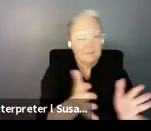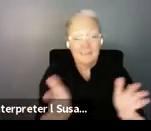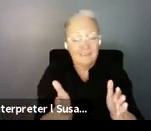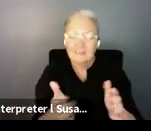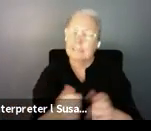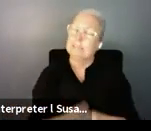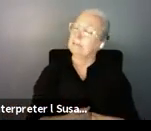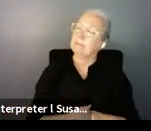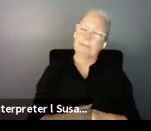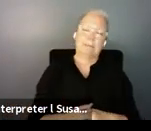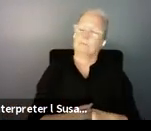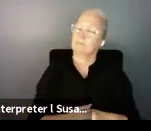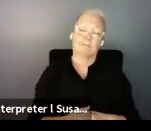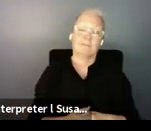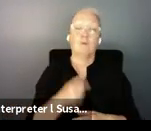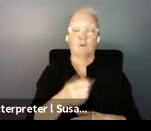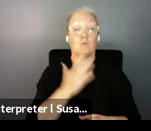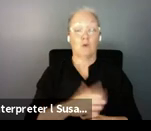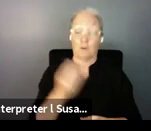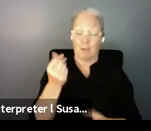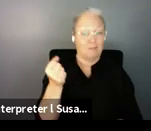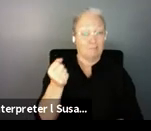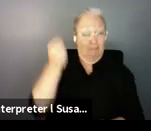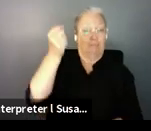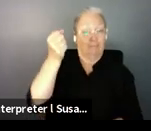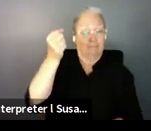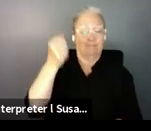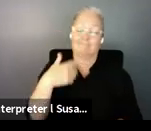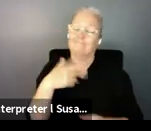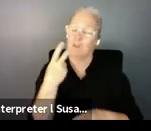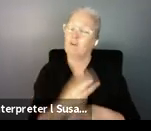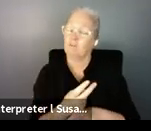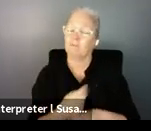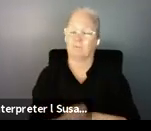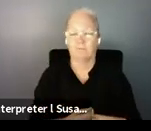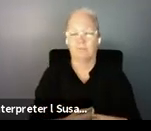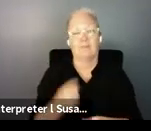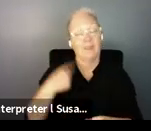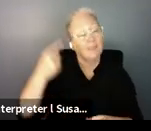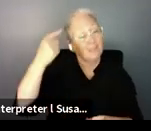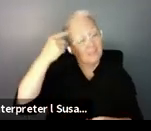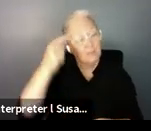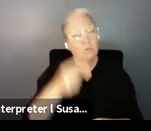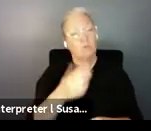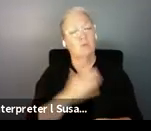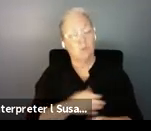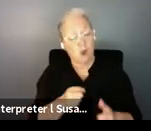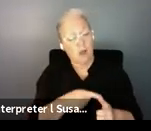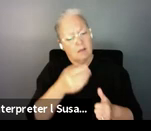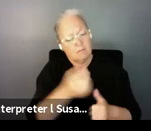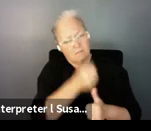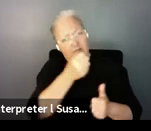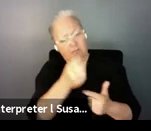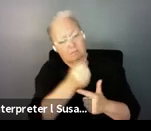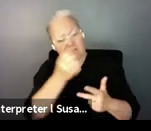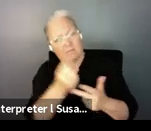increases. This is also why I think the efficiency gains that can be obtained within these